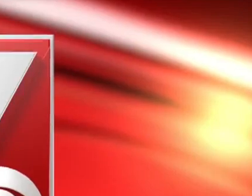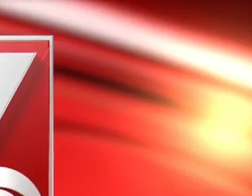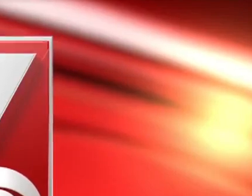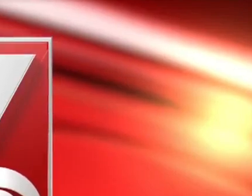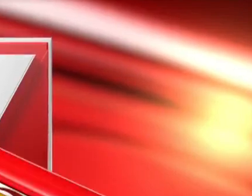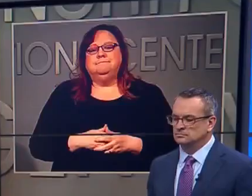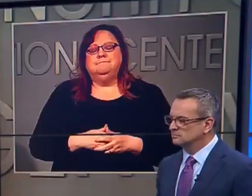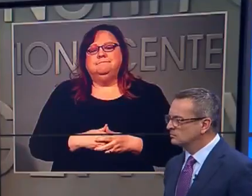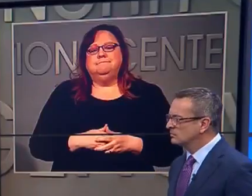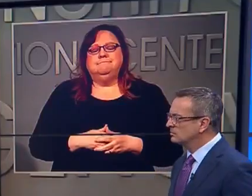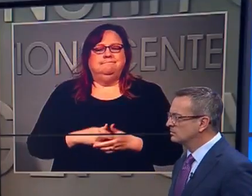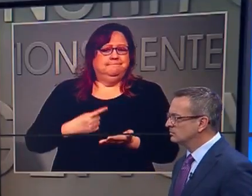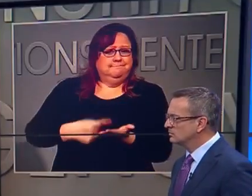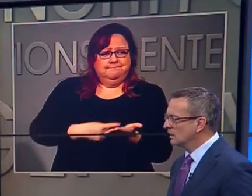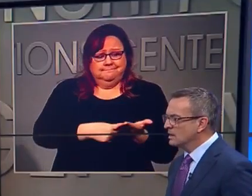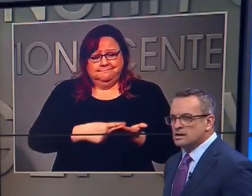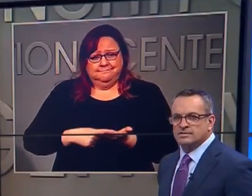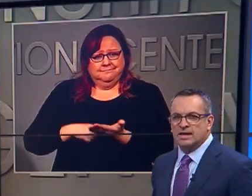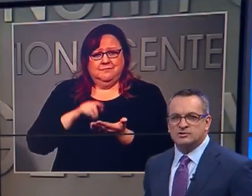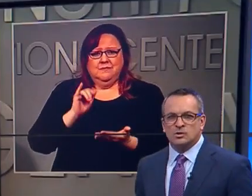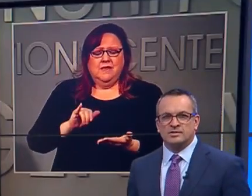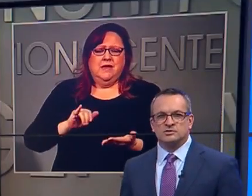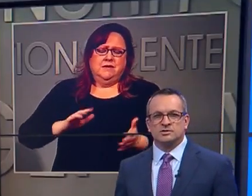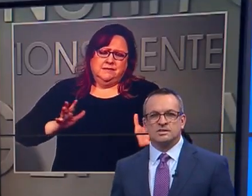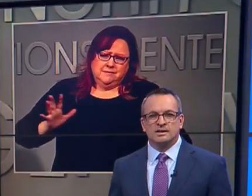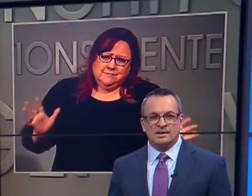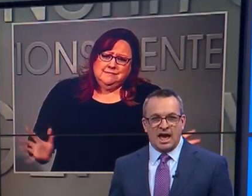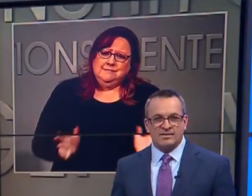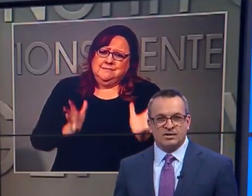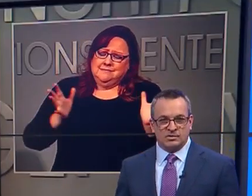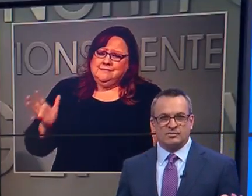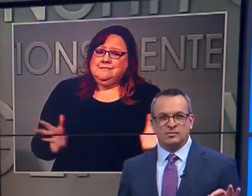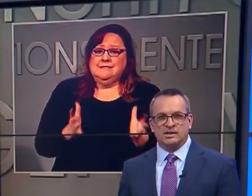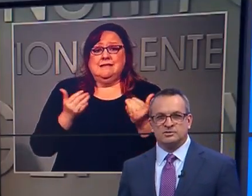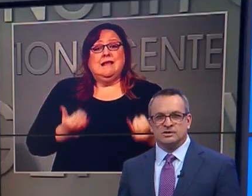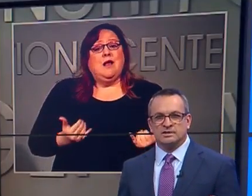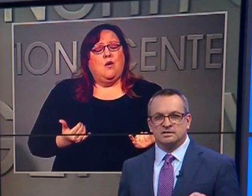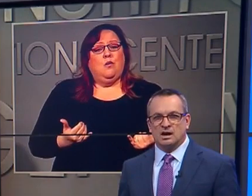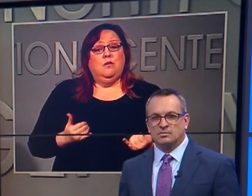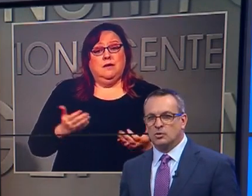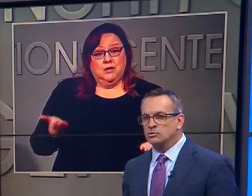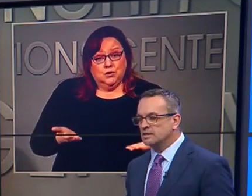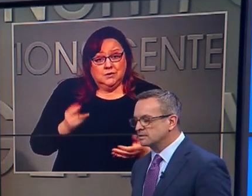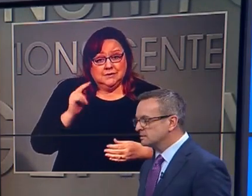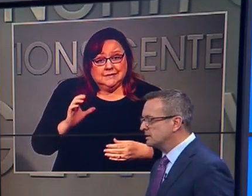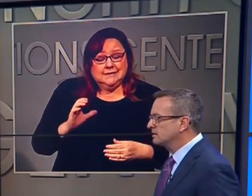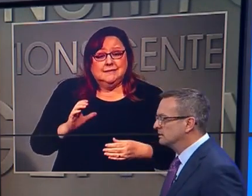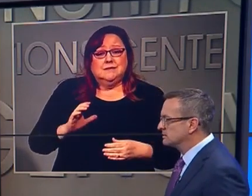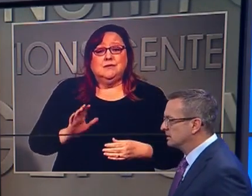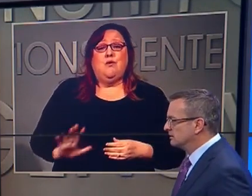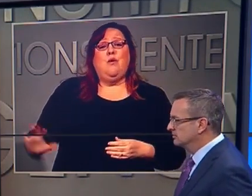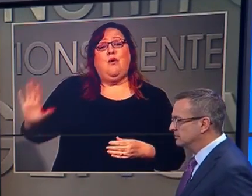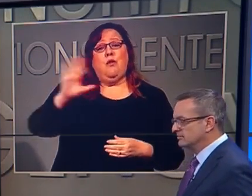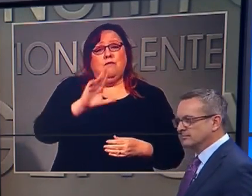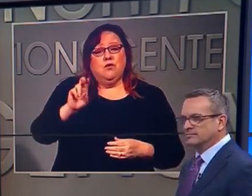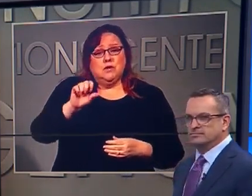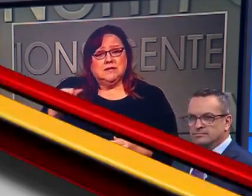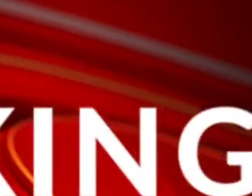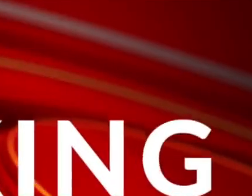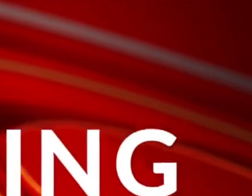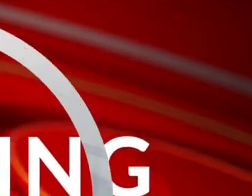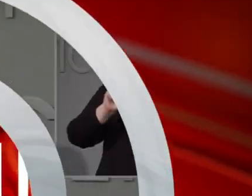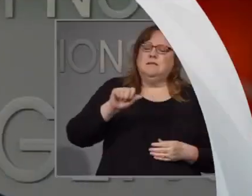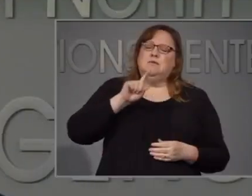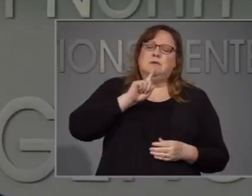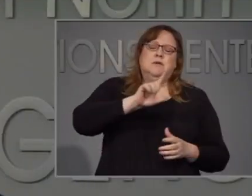right now, Governor Roy Cooper is holding a news conference. That's right. This is in from yesterday's protest. Let's take a listen. Insistent